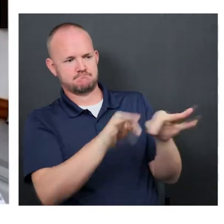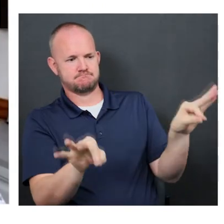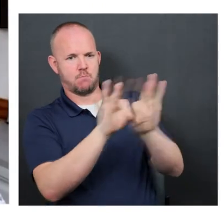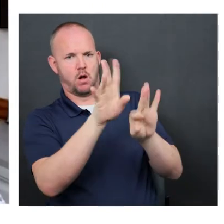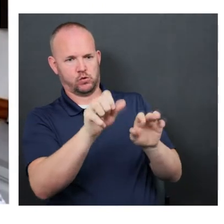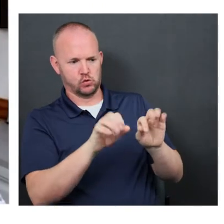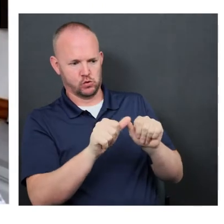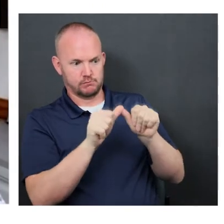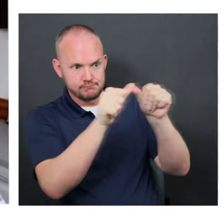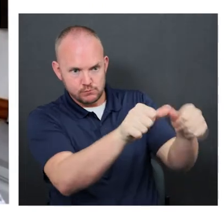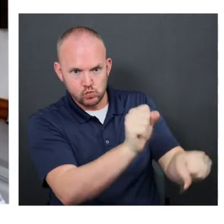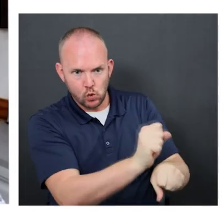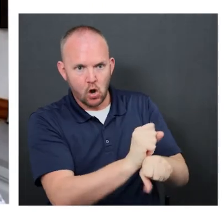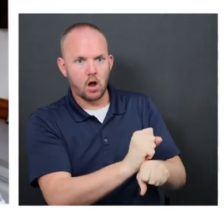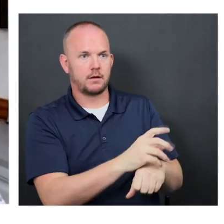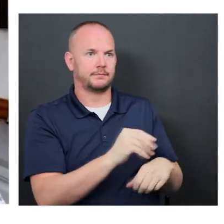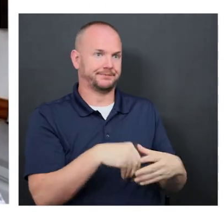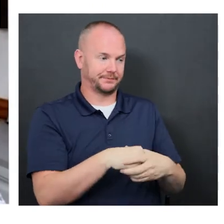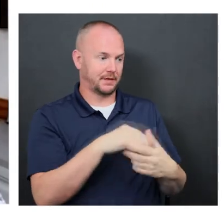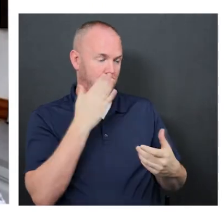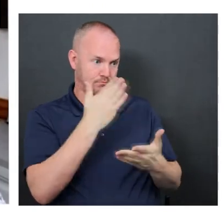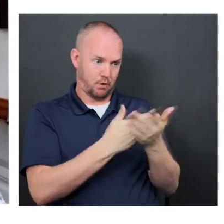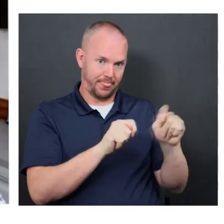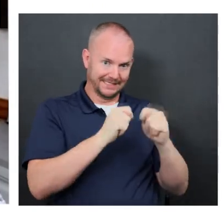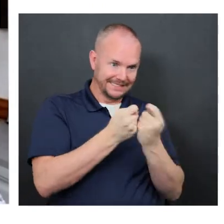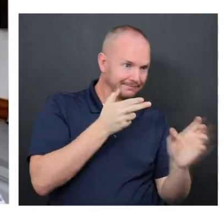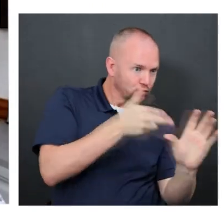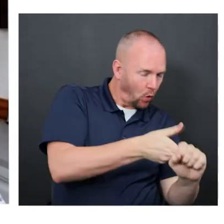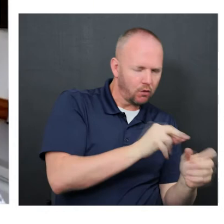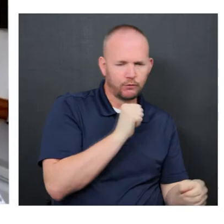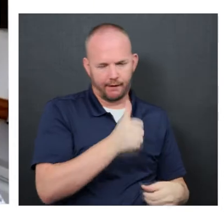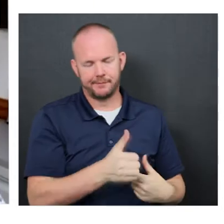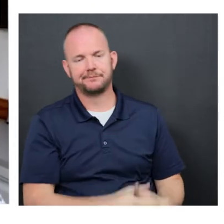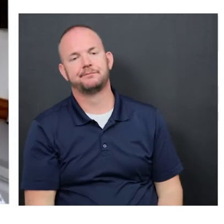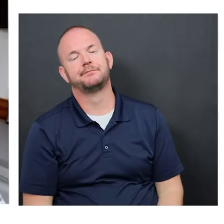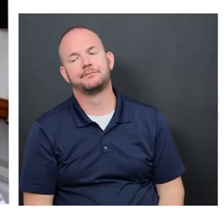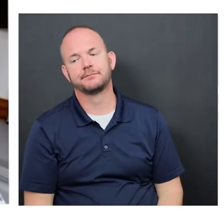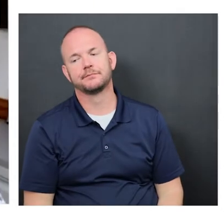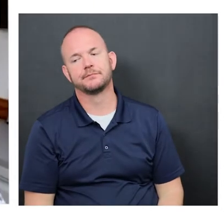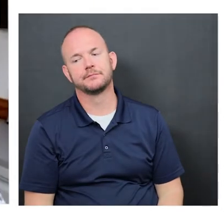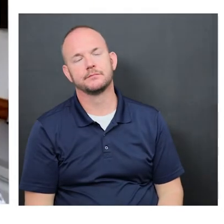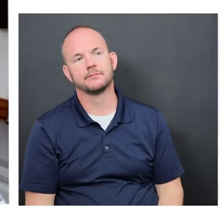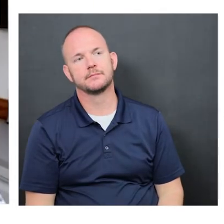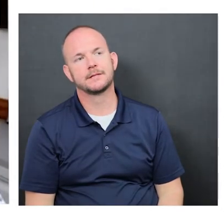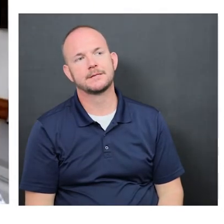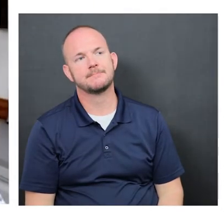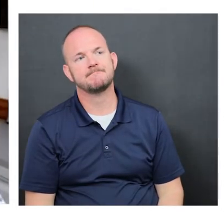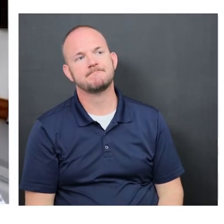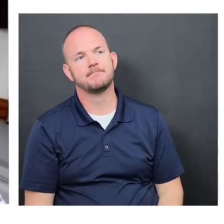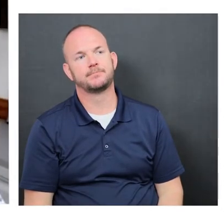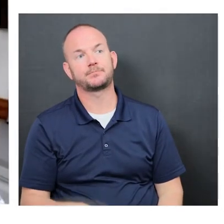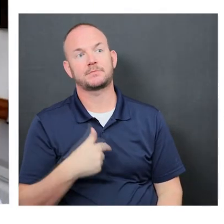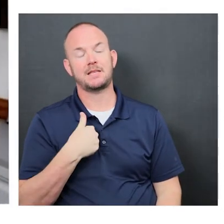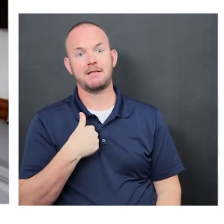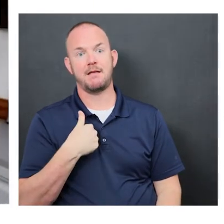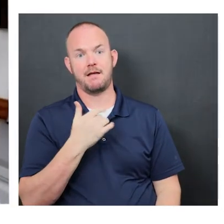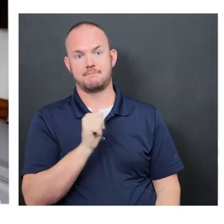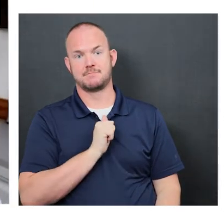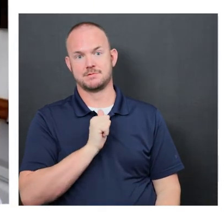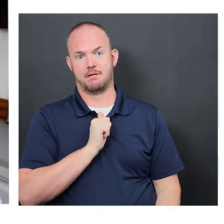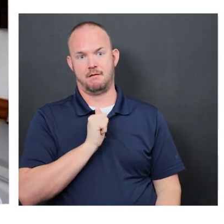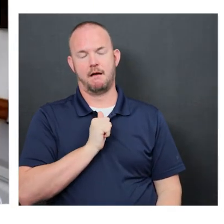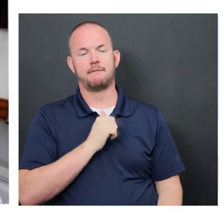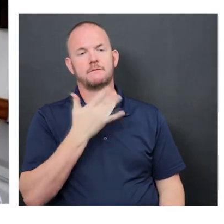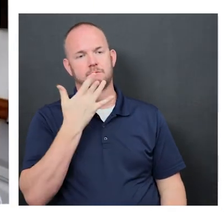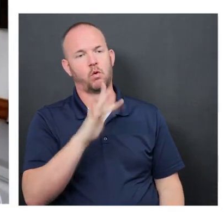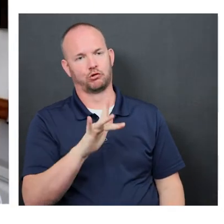You're either part of the clinical team or you're not, but you can't just be part of it when it's convenient. And I was lucky enough that